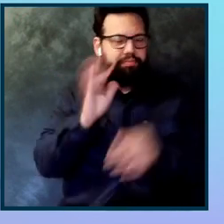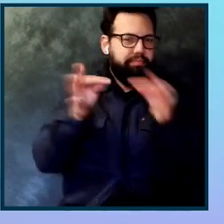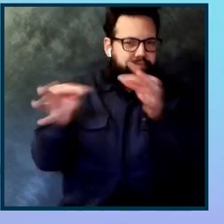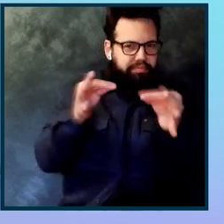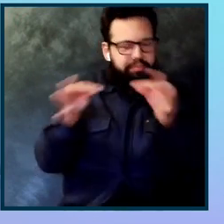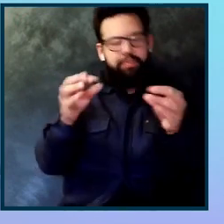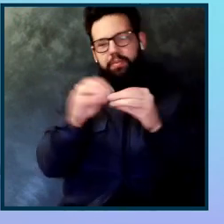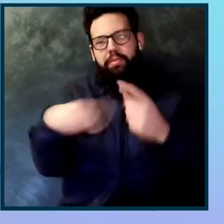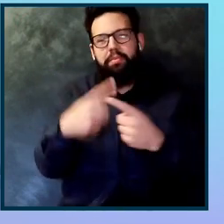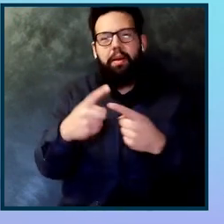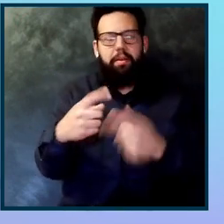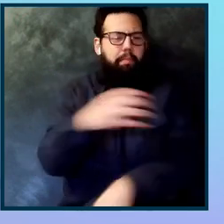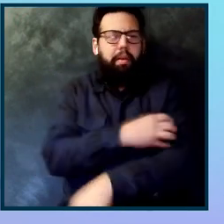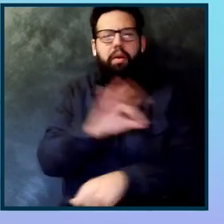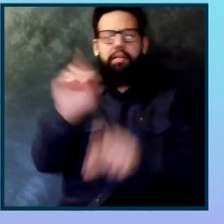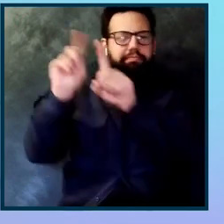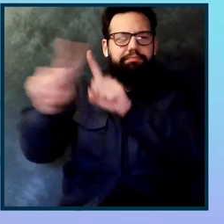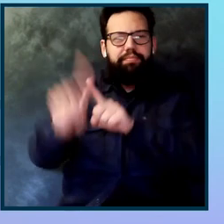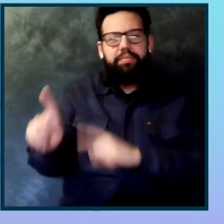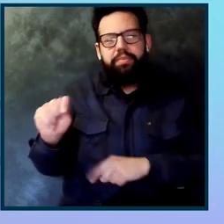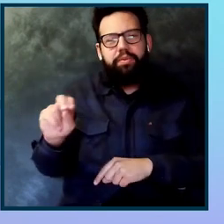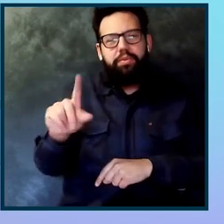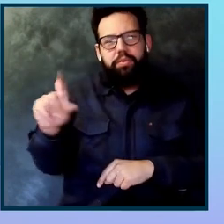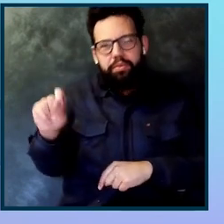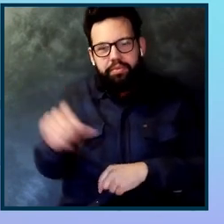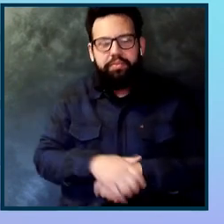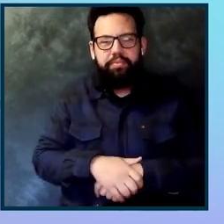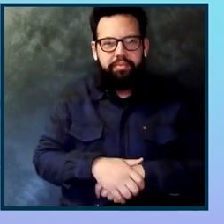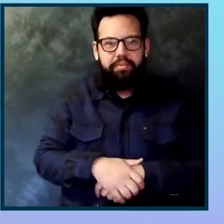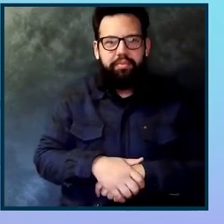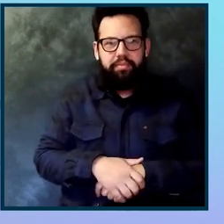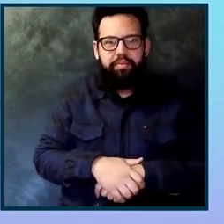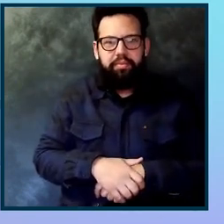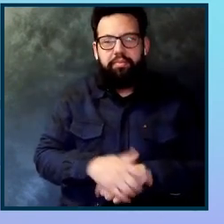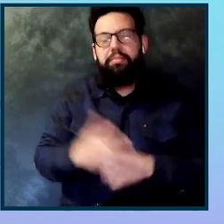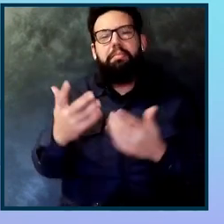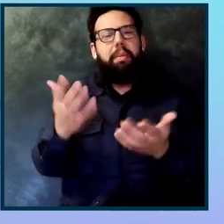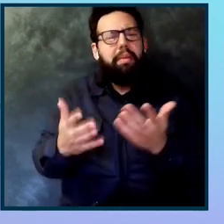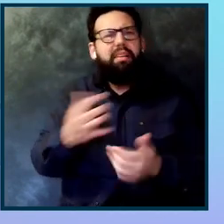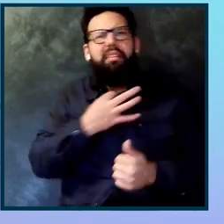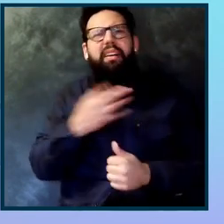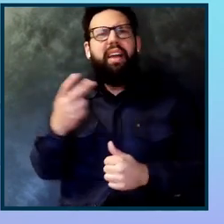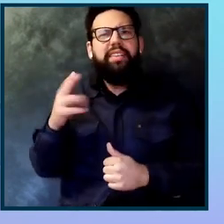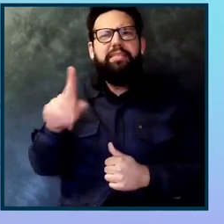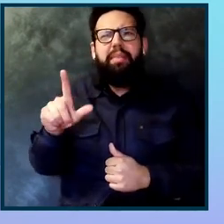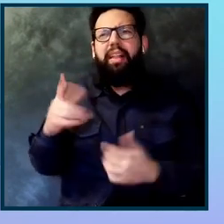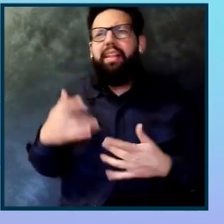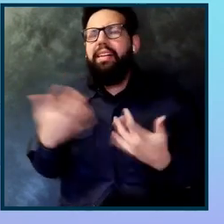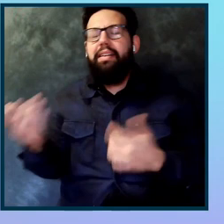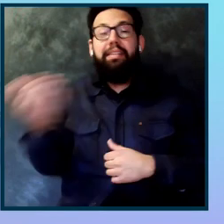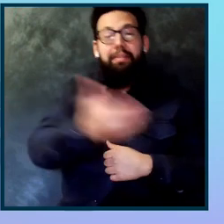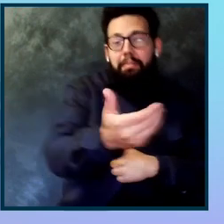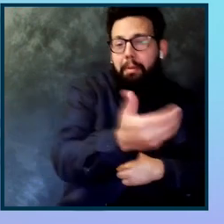DevTools Pro. All of these great advances in HTML accessibility, but what about mobile? Axe DevTools Mobile is the first